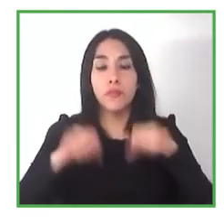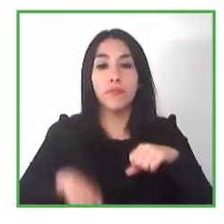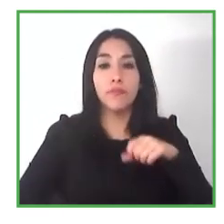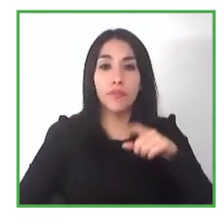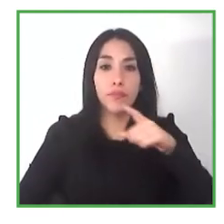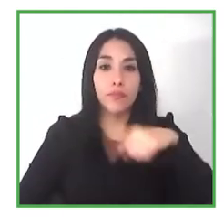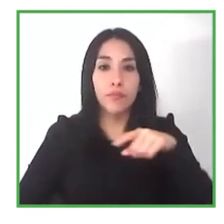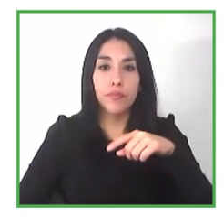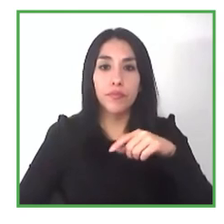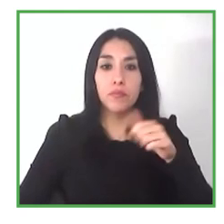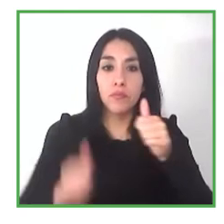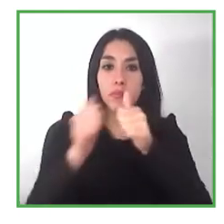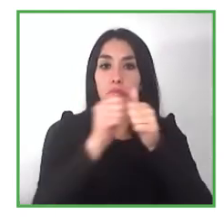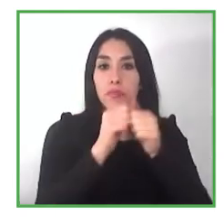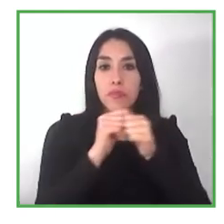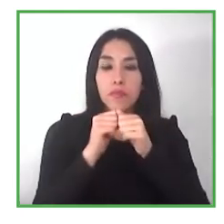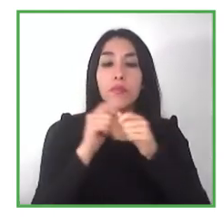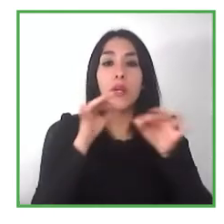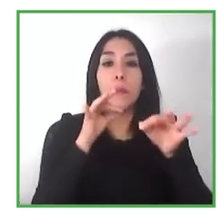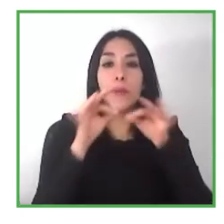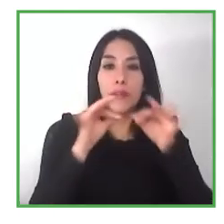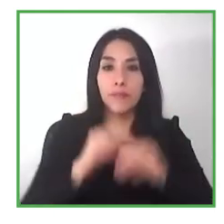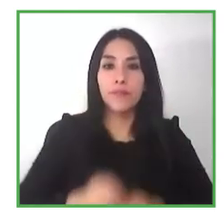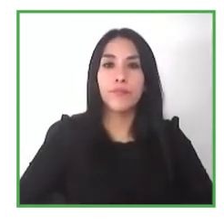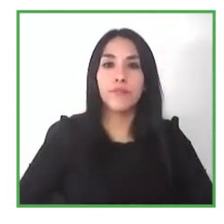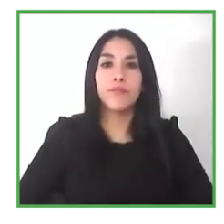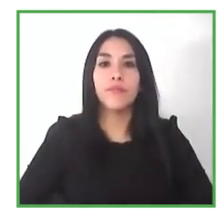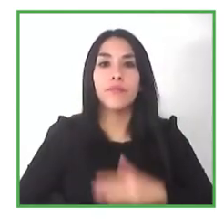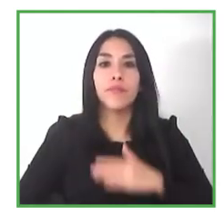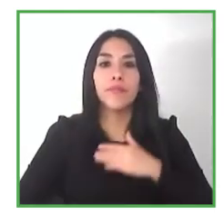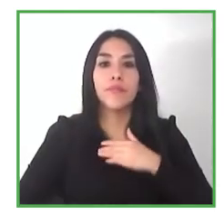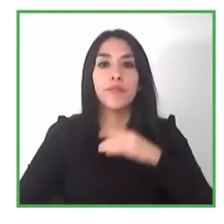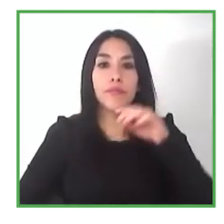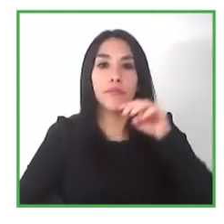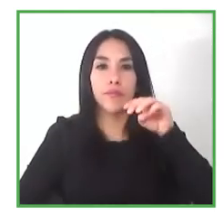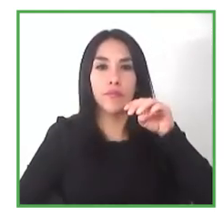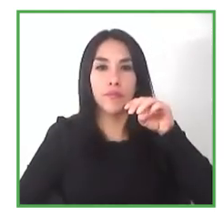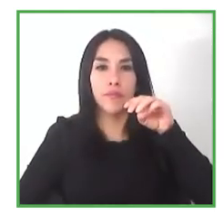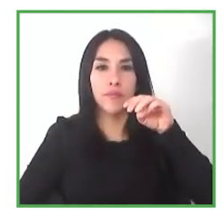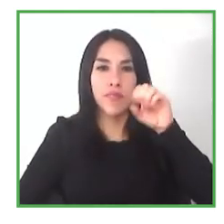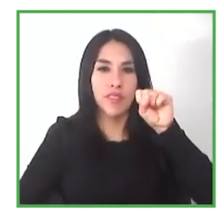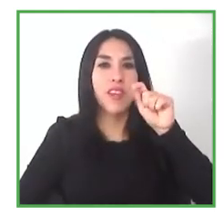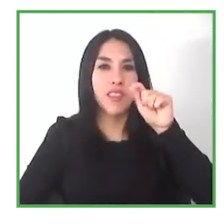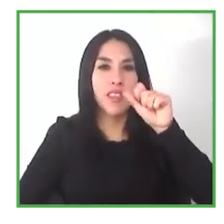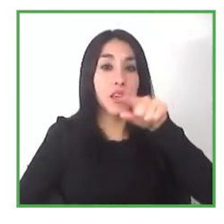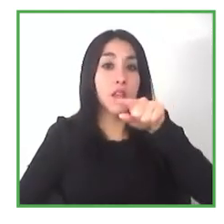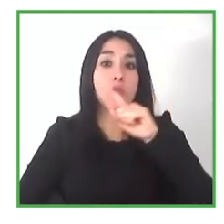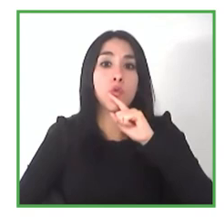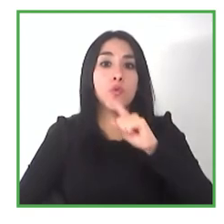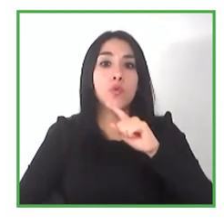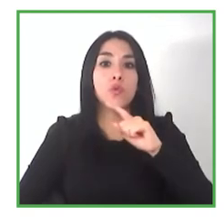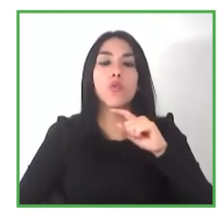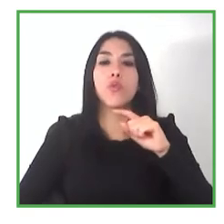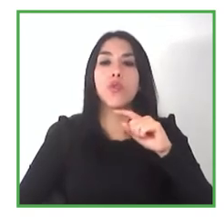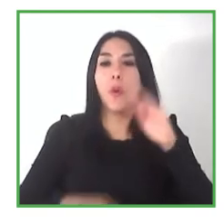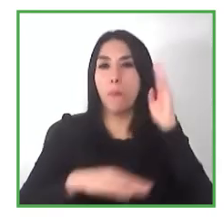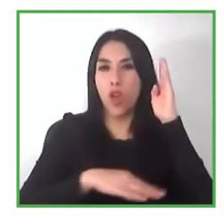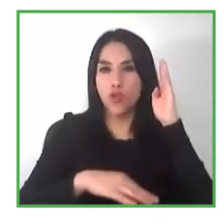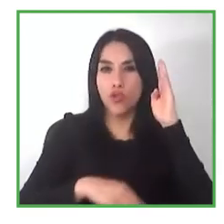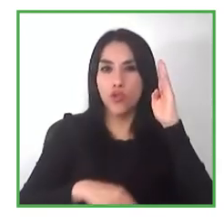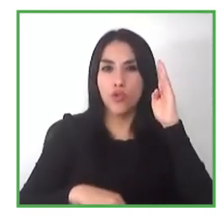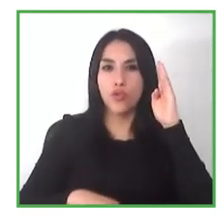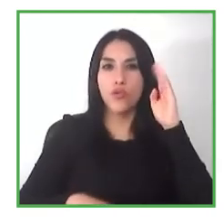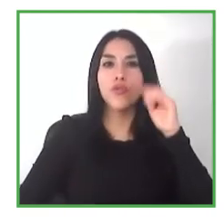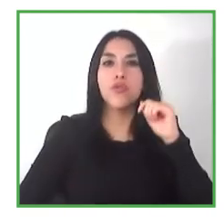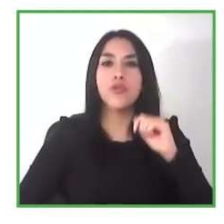achieve that a company opens their doors to inclusion to labor inclusion is quite a challenge but beyond